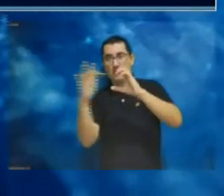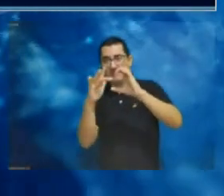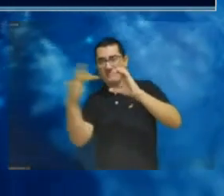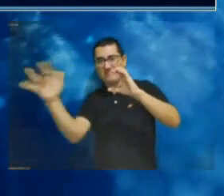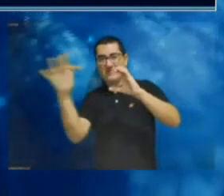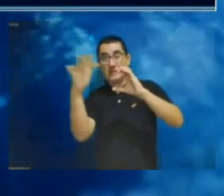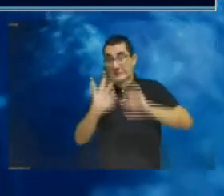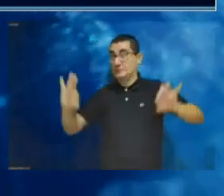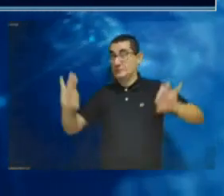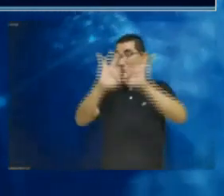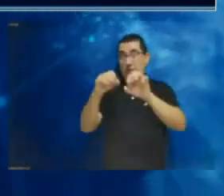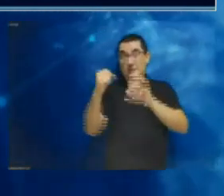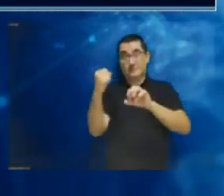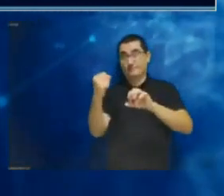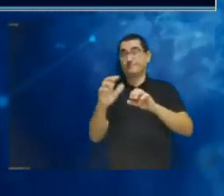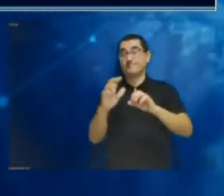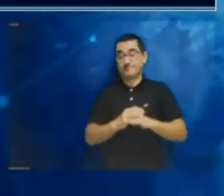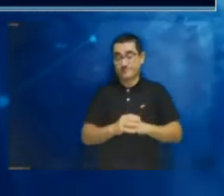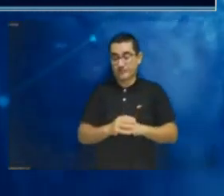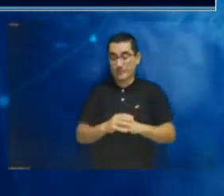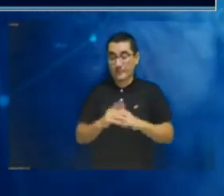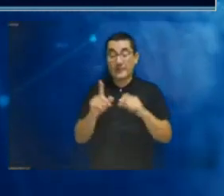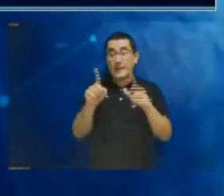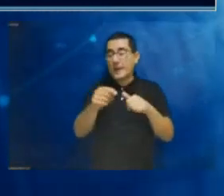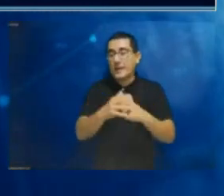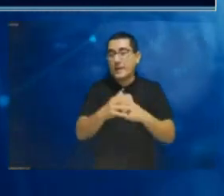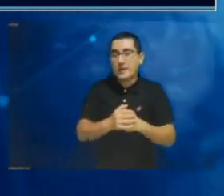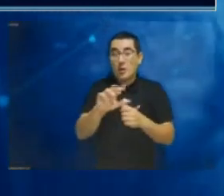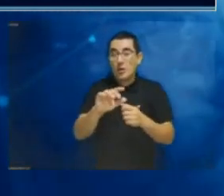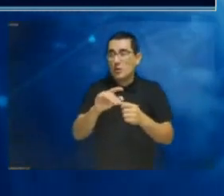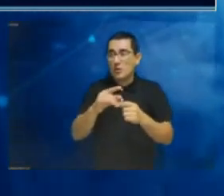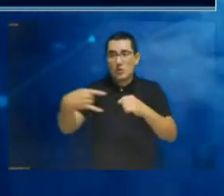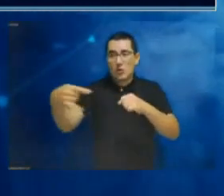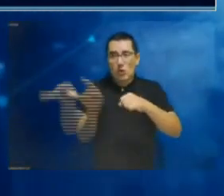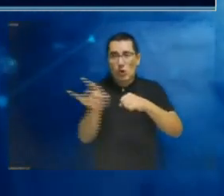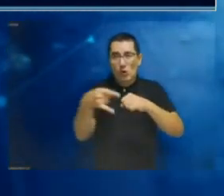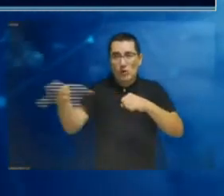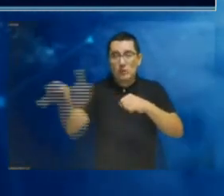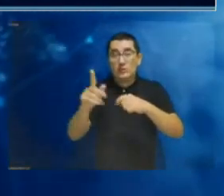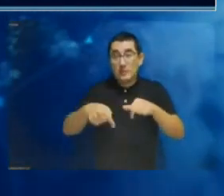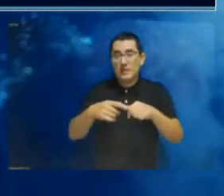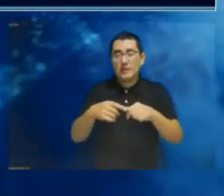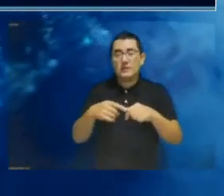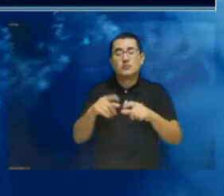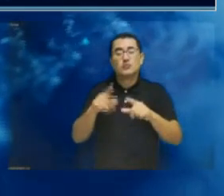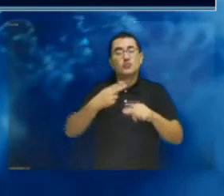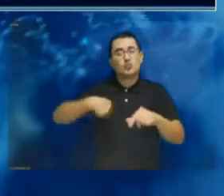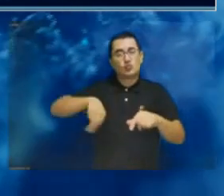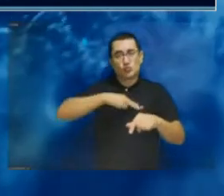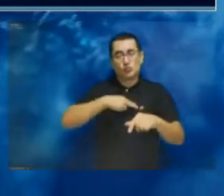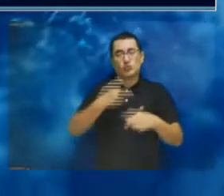spectrum for that is completely necessary, as you may imagine. And also, in the center, we are